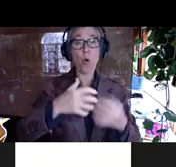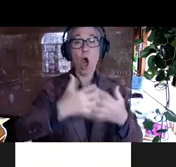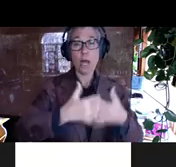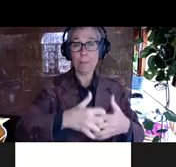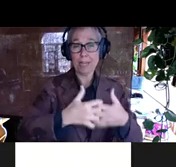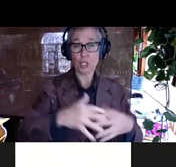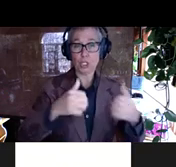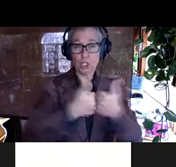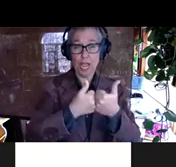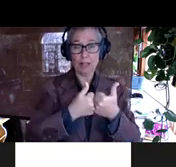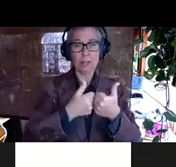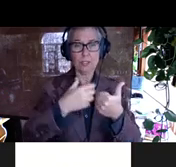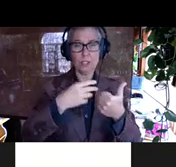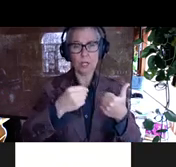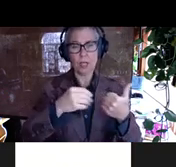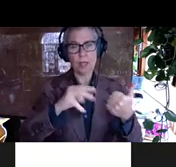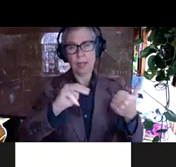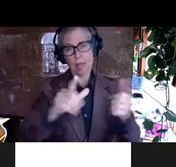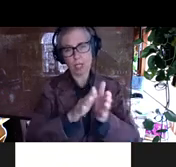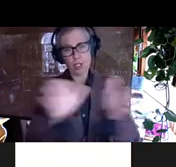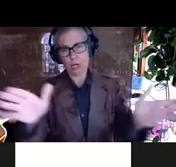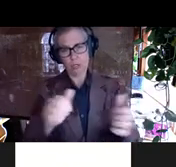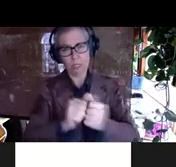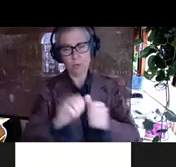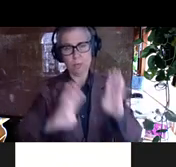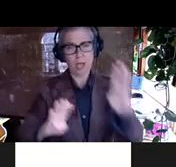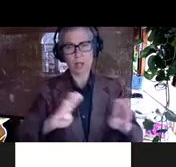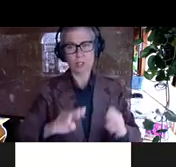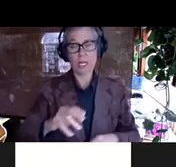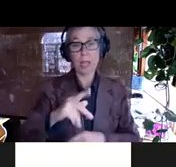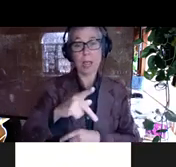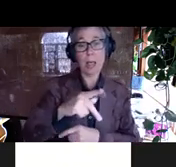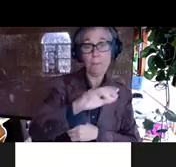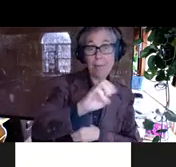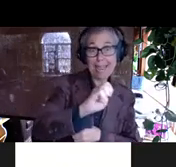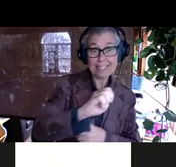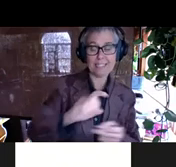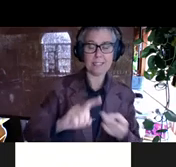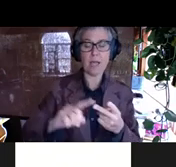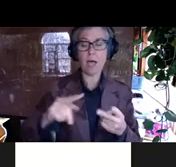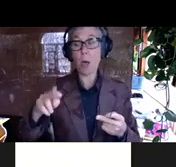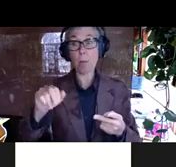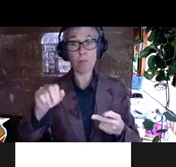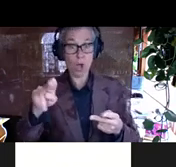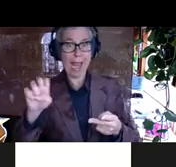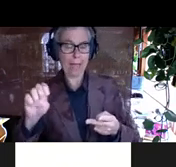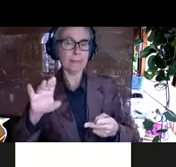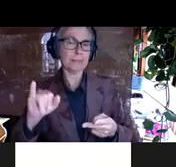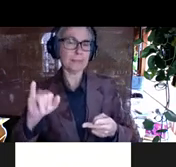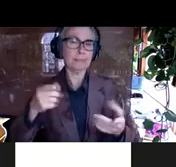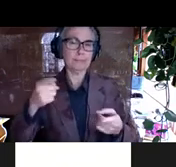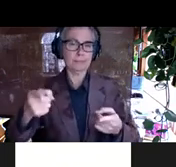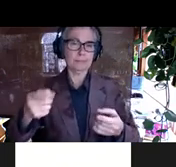uh, in biology. So certainly Pace and Prance are on the cutting edge of the cutting edge in terms of